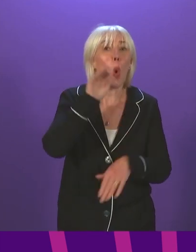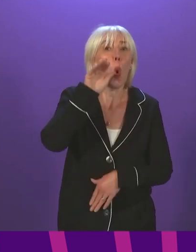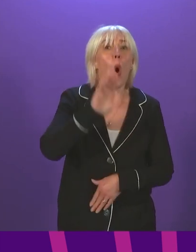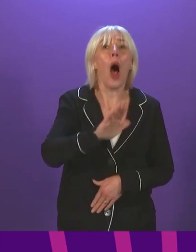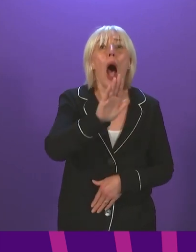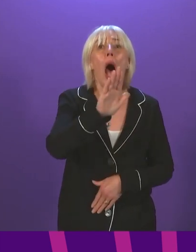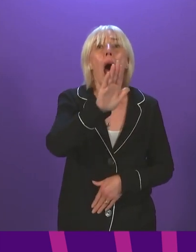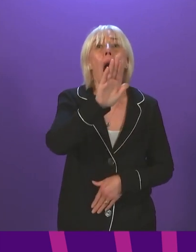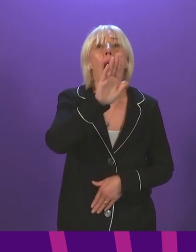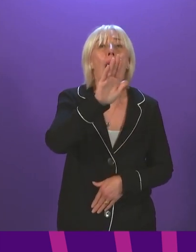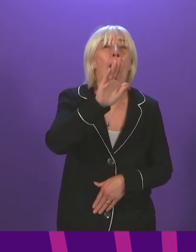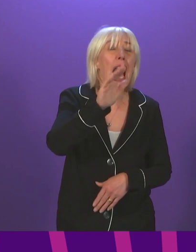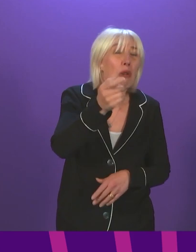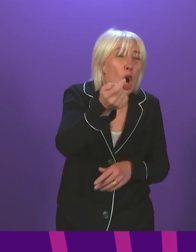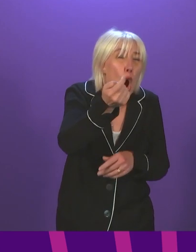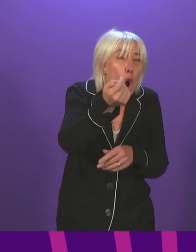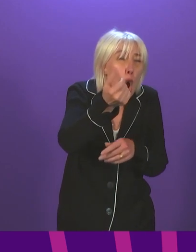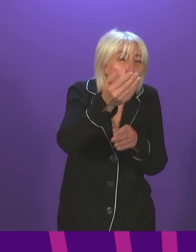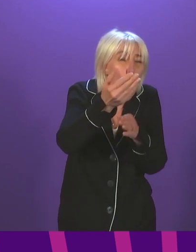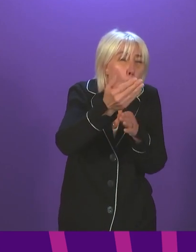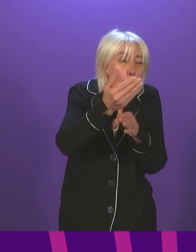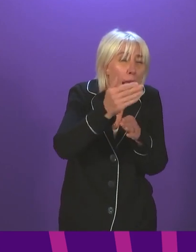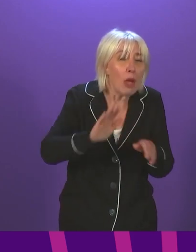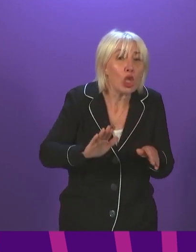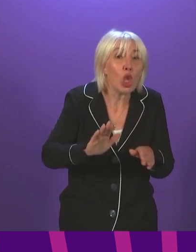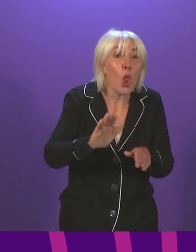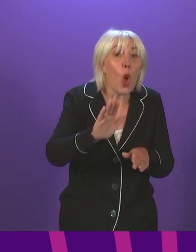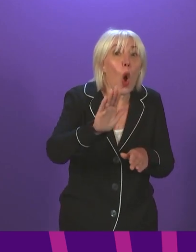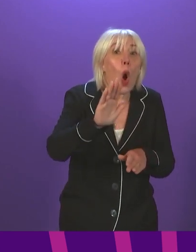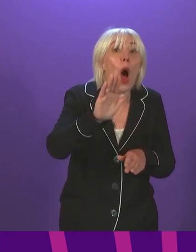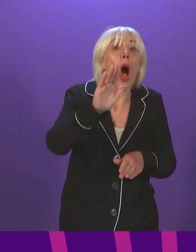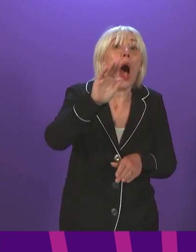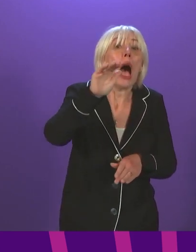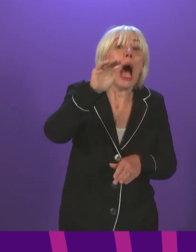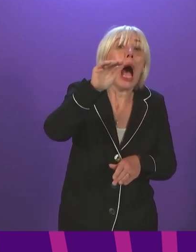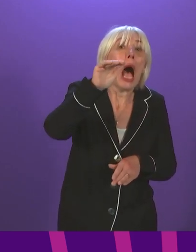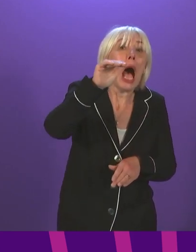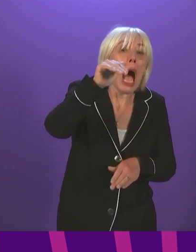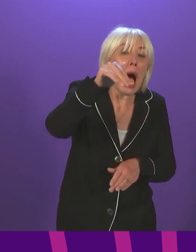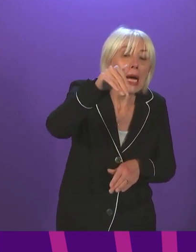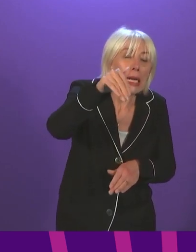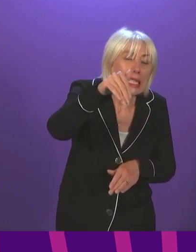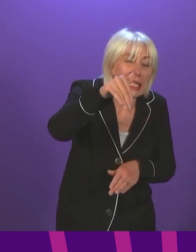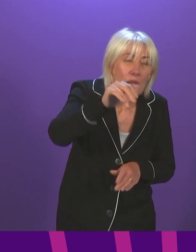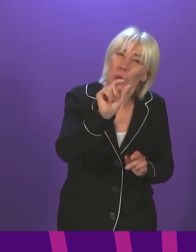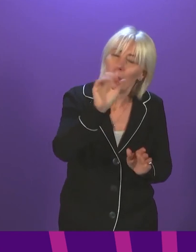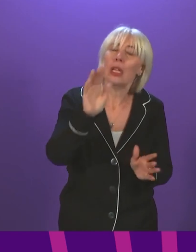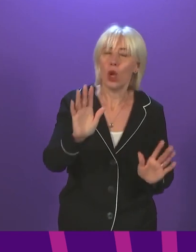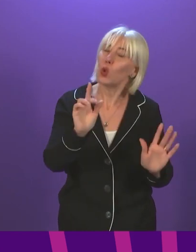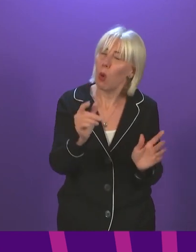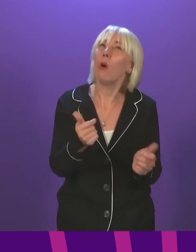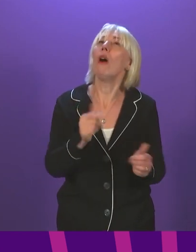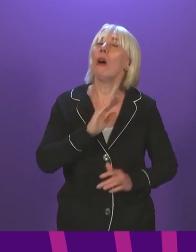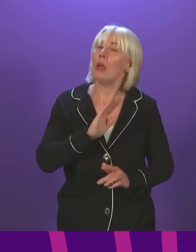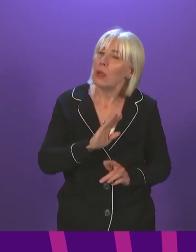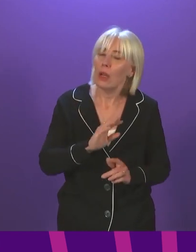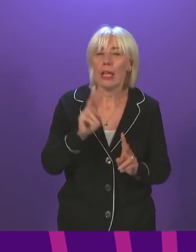seeing early signs, not just that the rate of increase is slowing, but that cases are now actually starting to fall slightly. This can